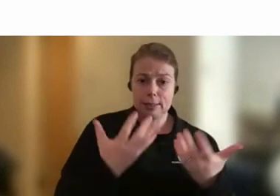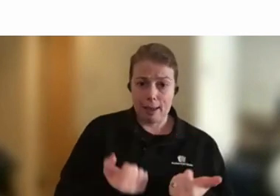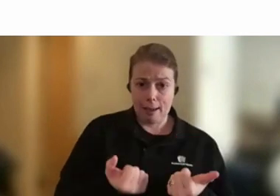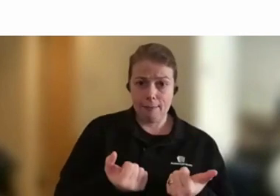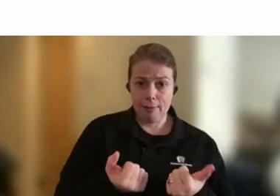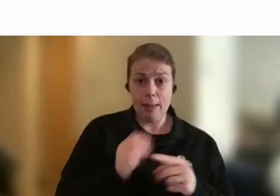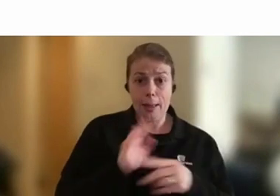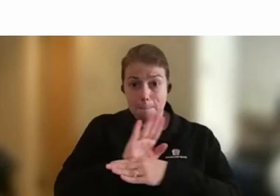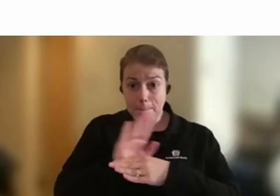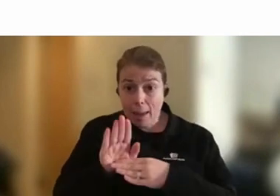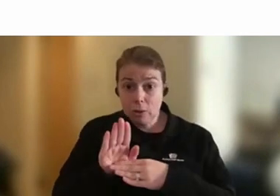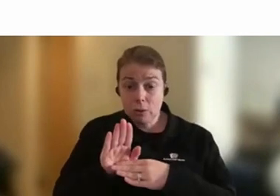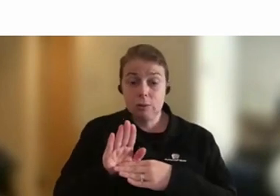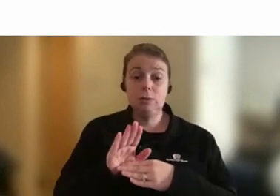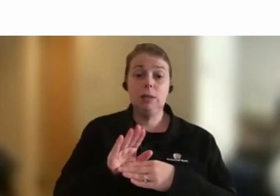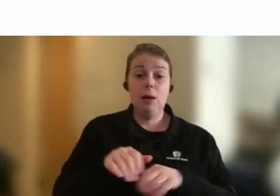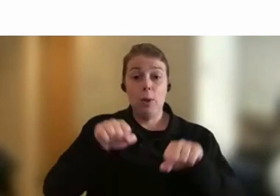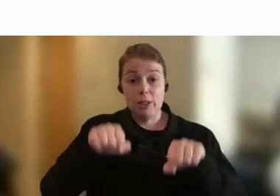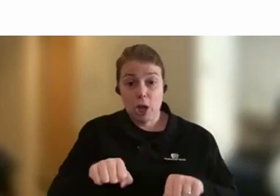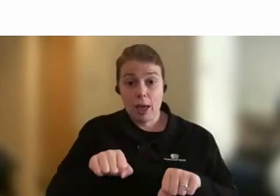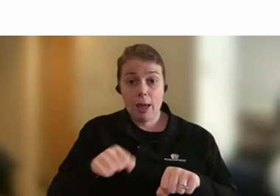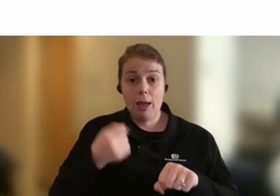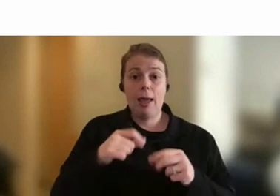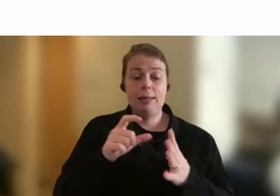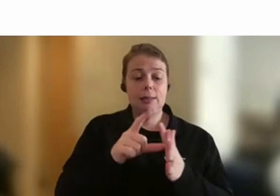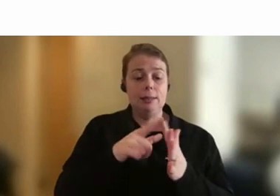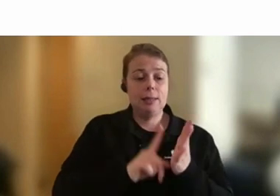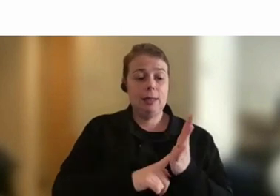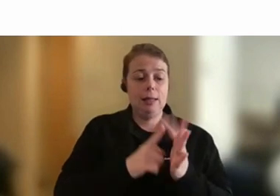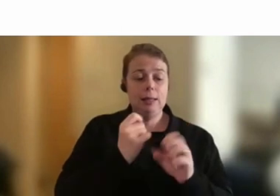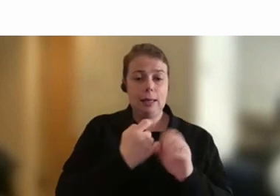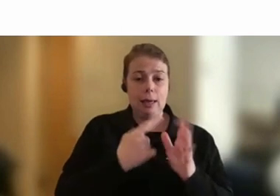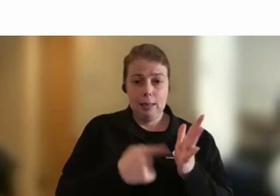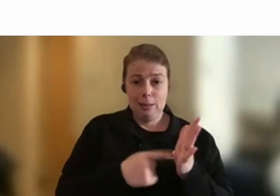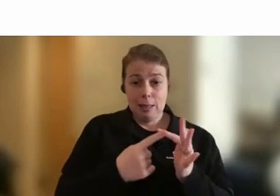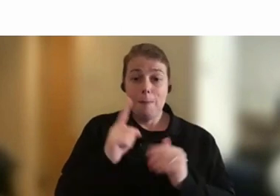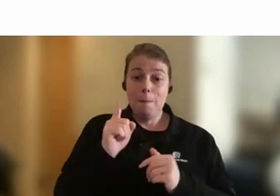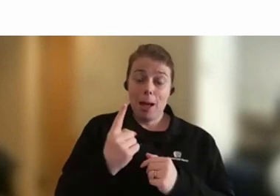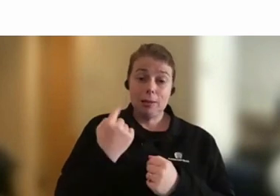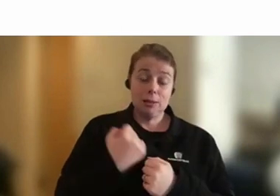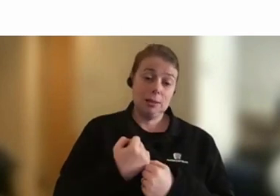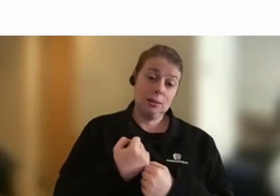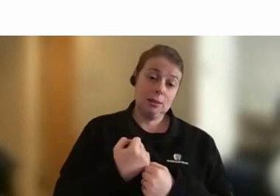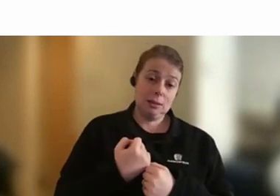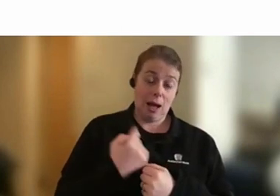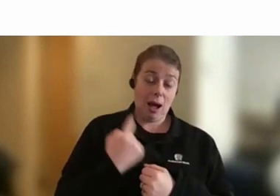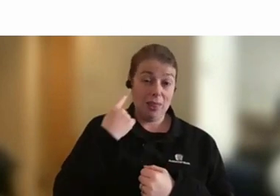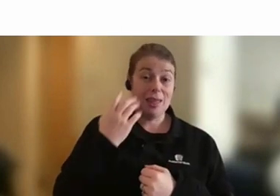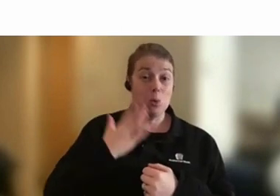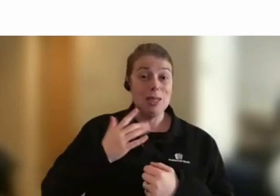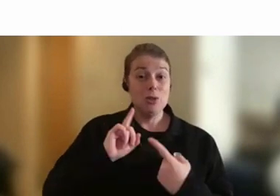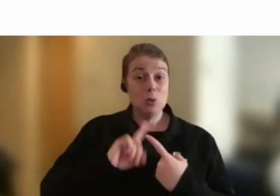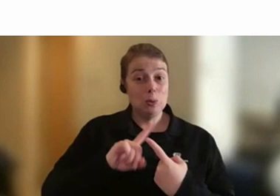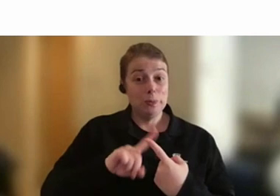panel and there's a chair of a panel and a delegate. But it's something that I think we do need to continue